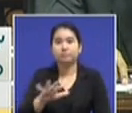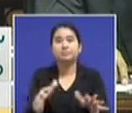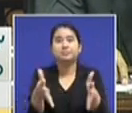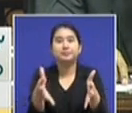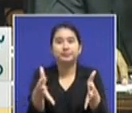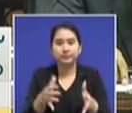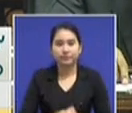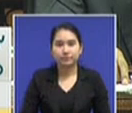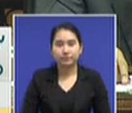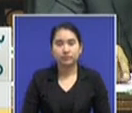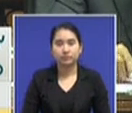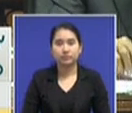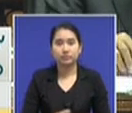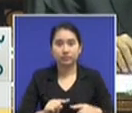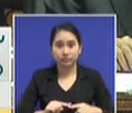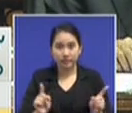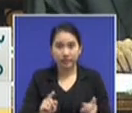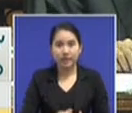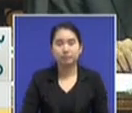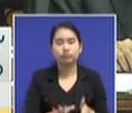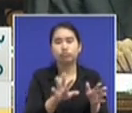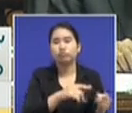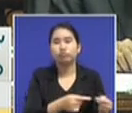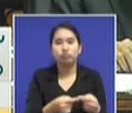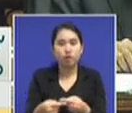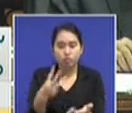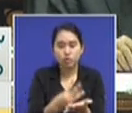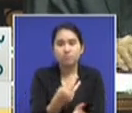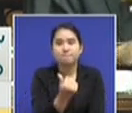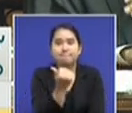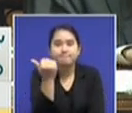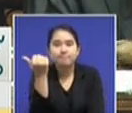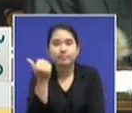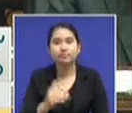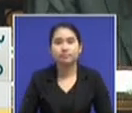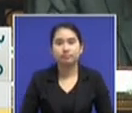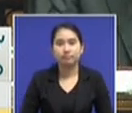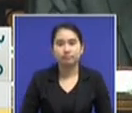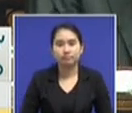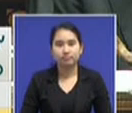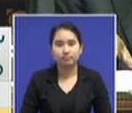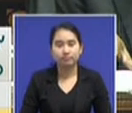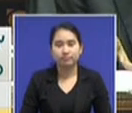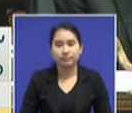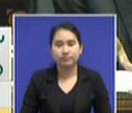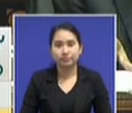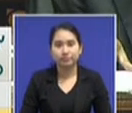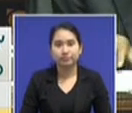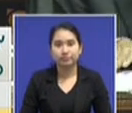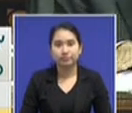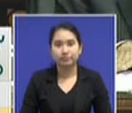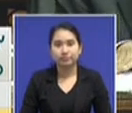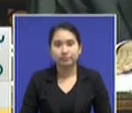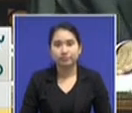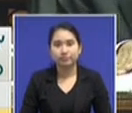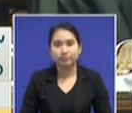Yes, it looks like it will be that way because last night, as you know, the party, the Democrat Party, had a long meeting yesterday